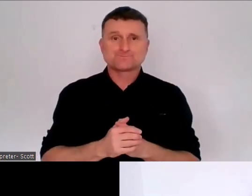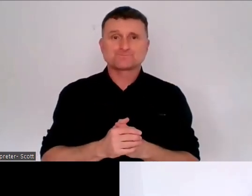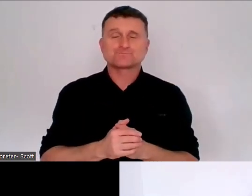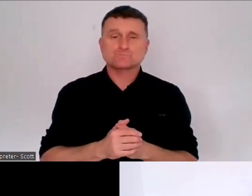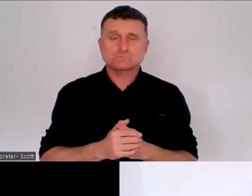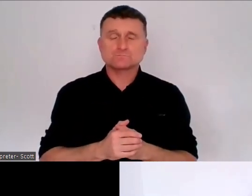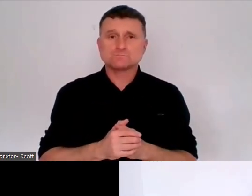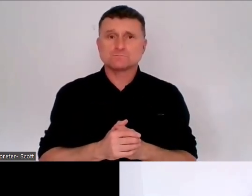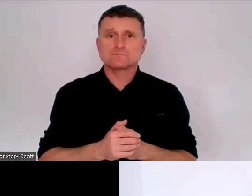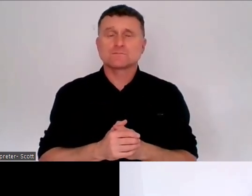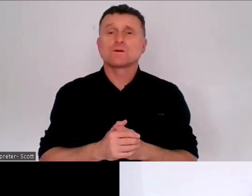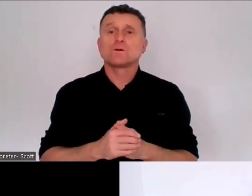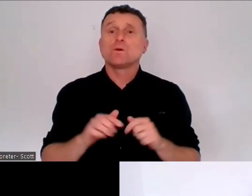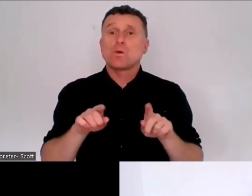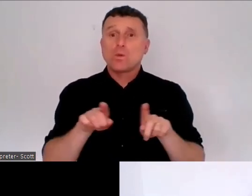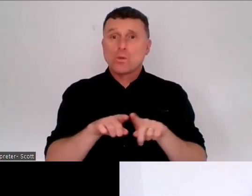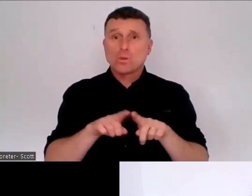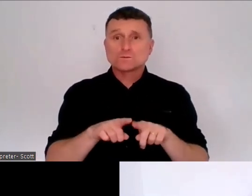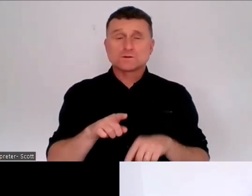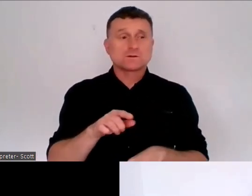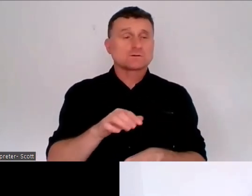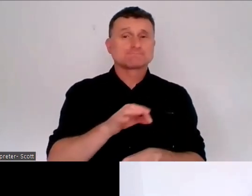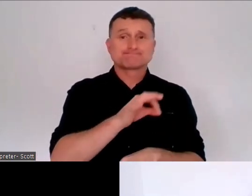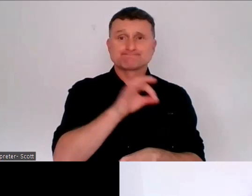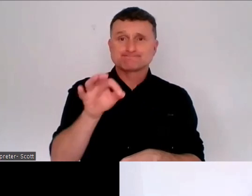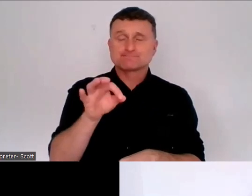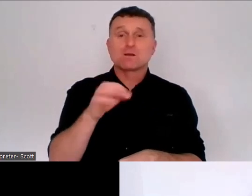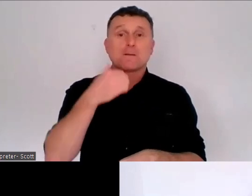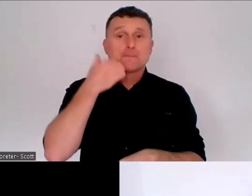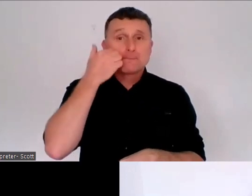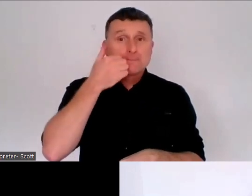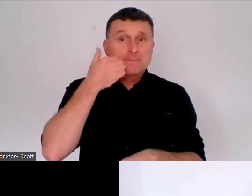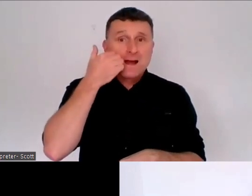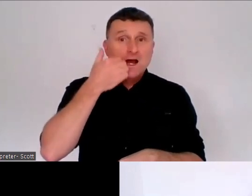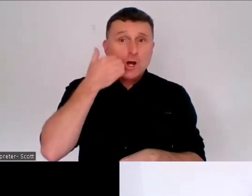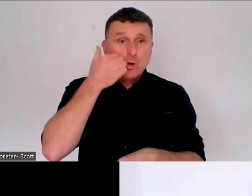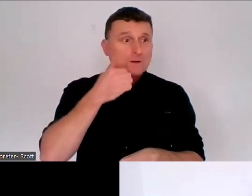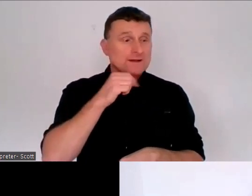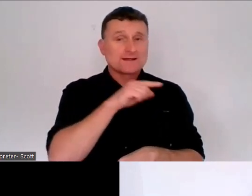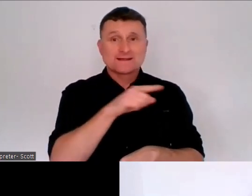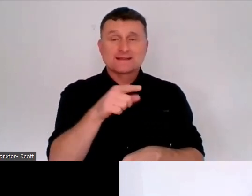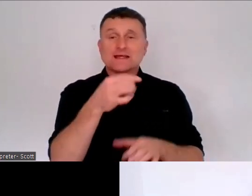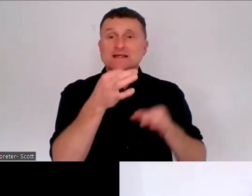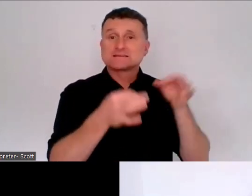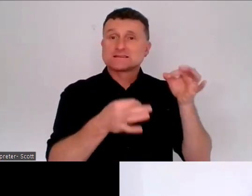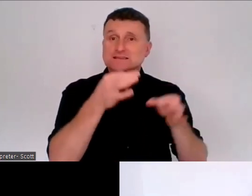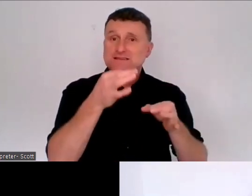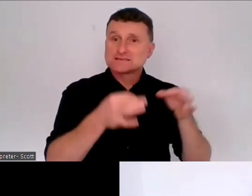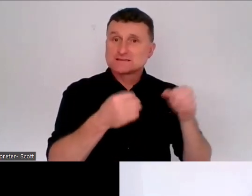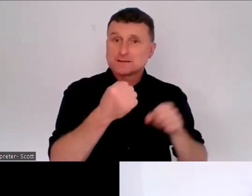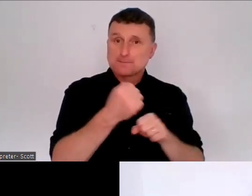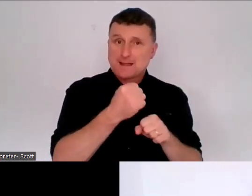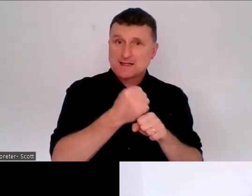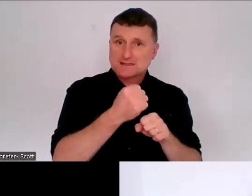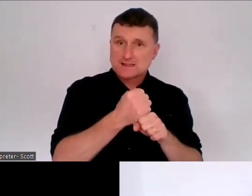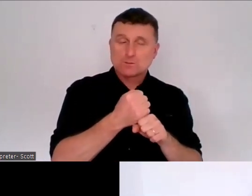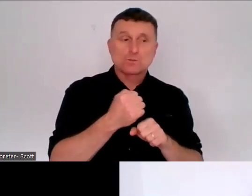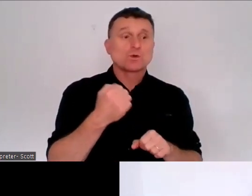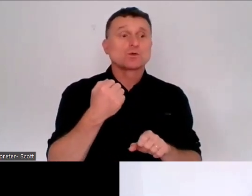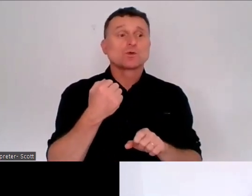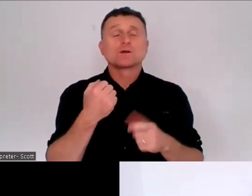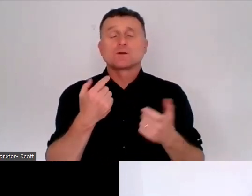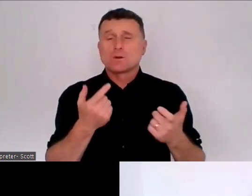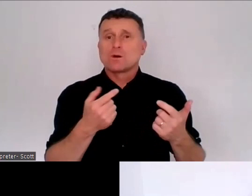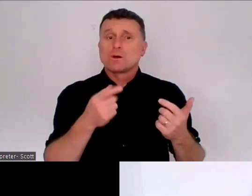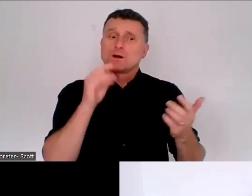is our Mahdi understandings of decision making. For example, we discussed some Tikanga principles that were